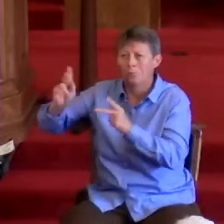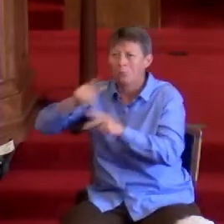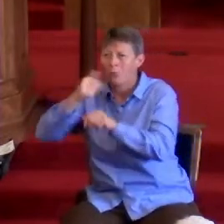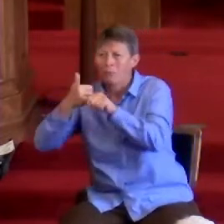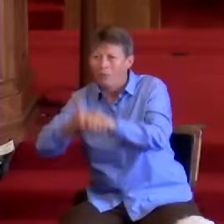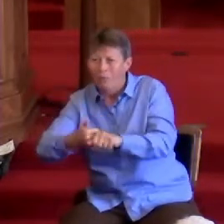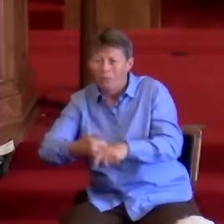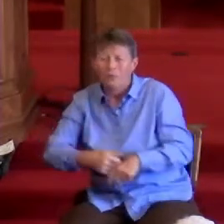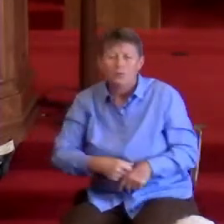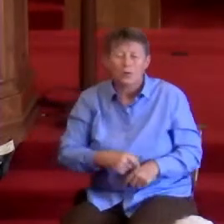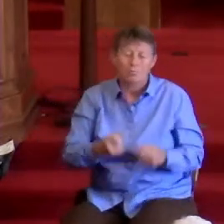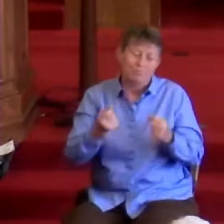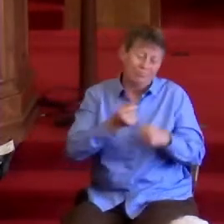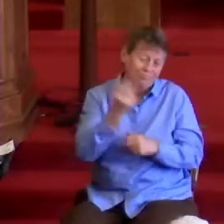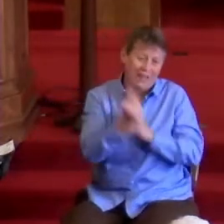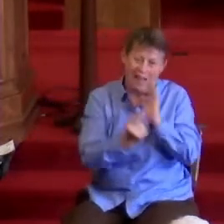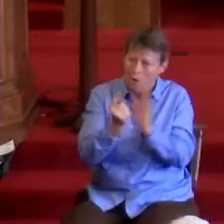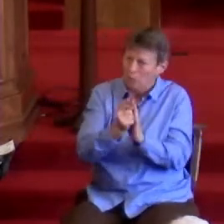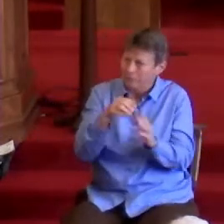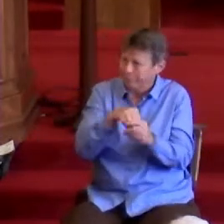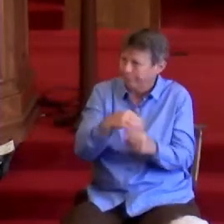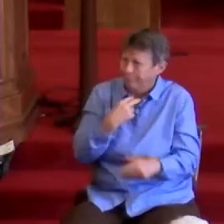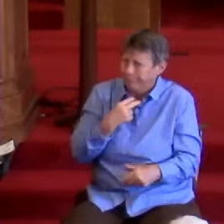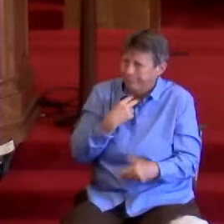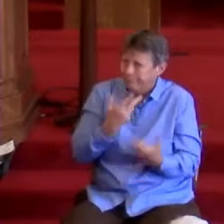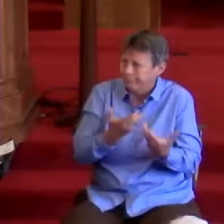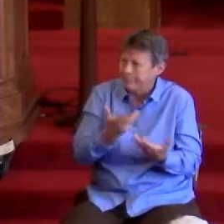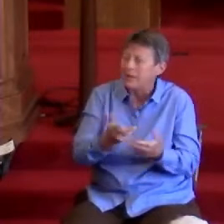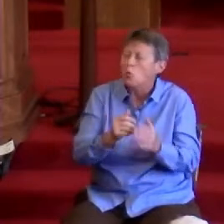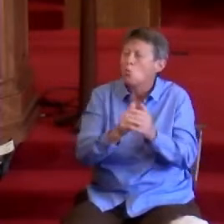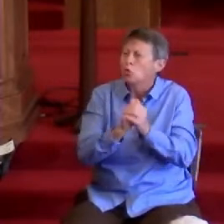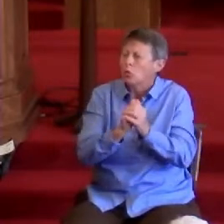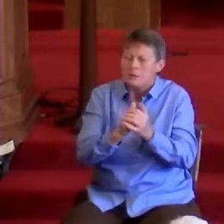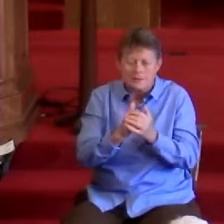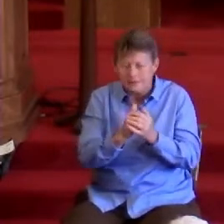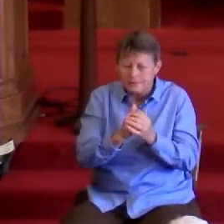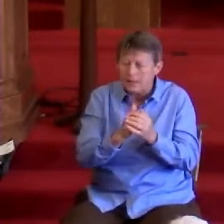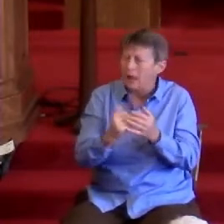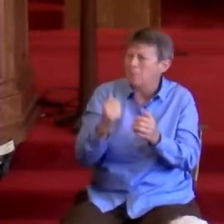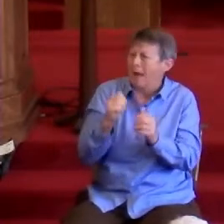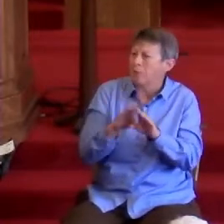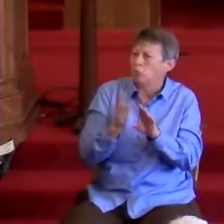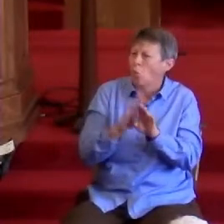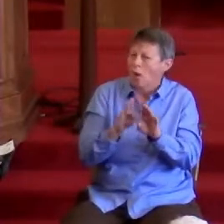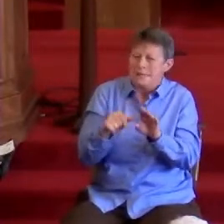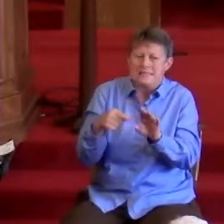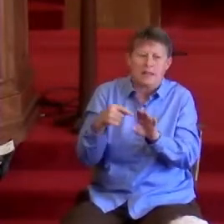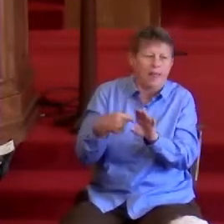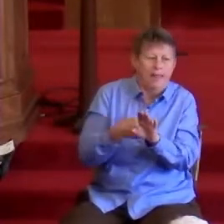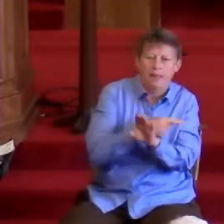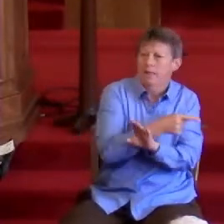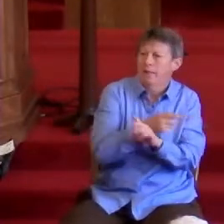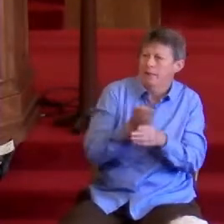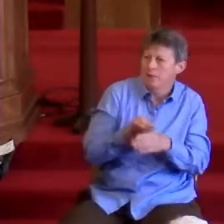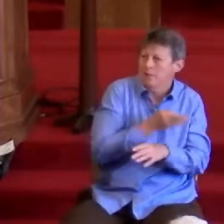of being confined inside the church, worshipers were escorted out the back to avoid attracting attention.